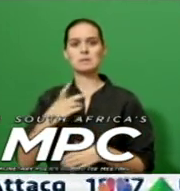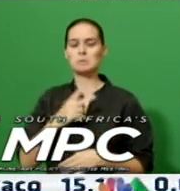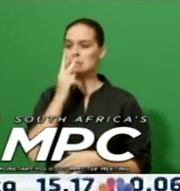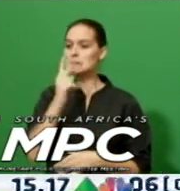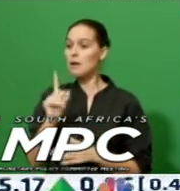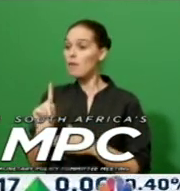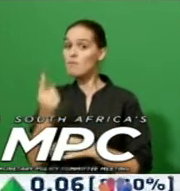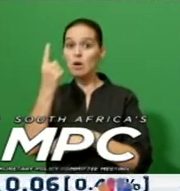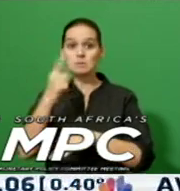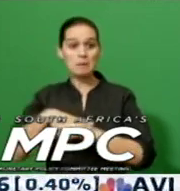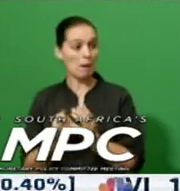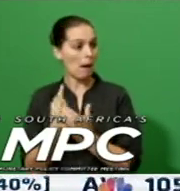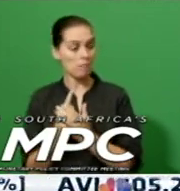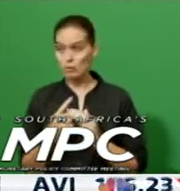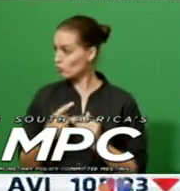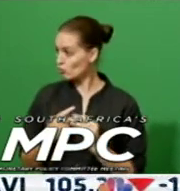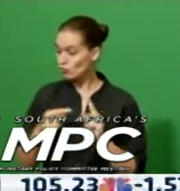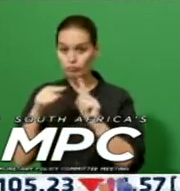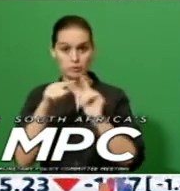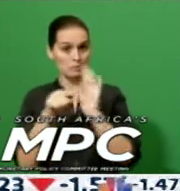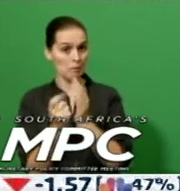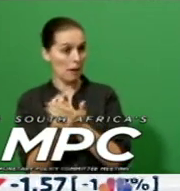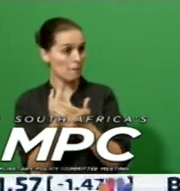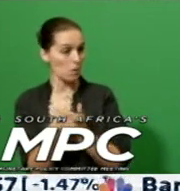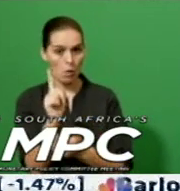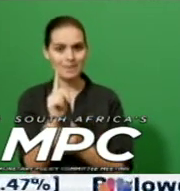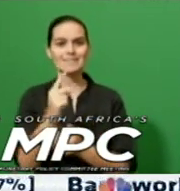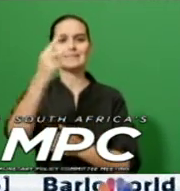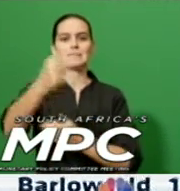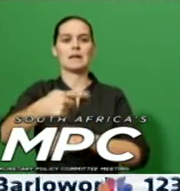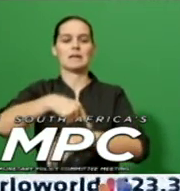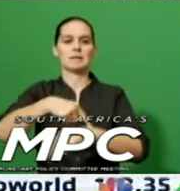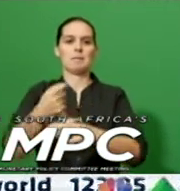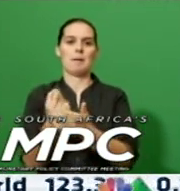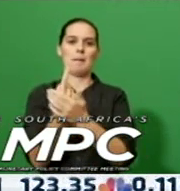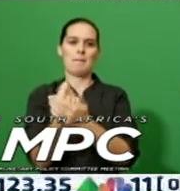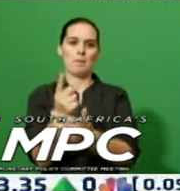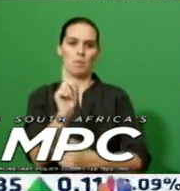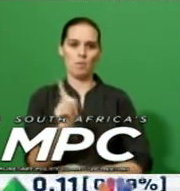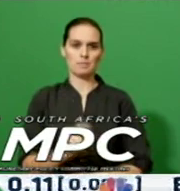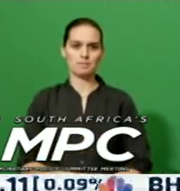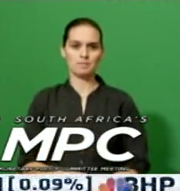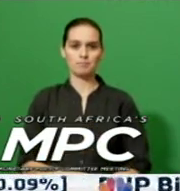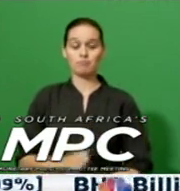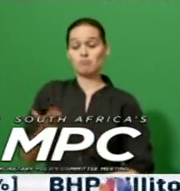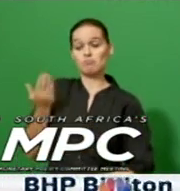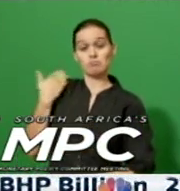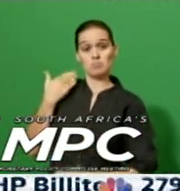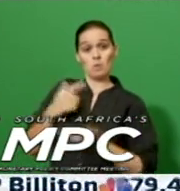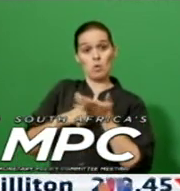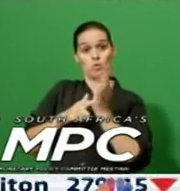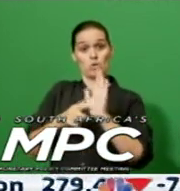effects and focus on the possible second round effects of supply-side shocks. As previously indicated,